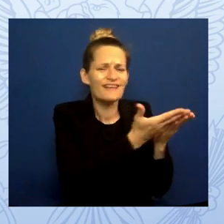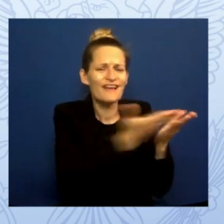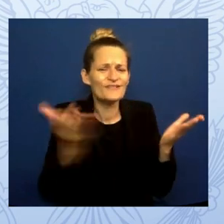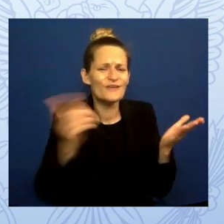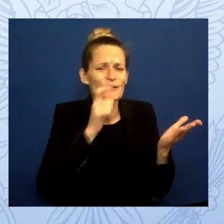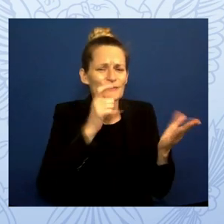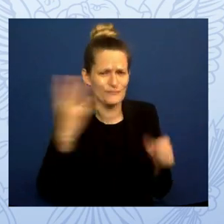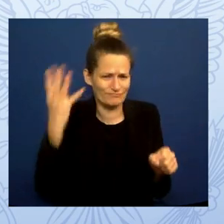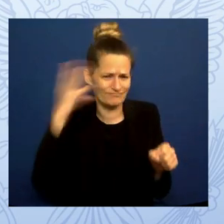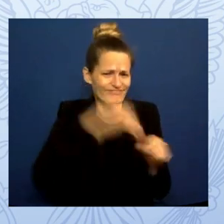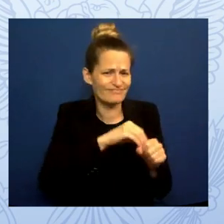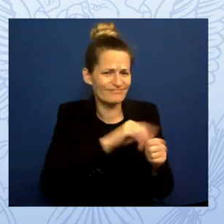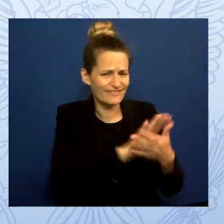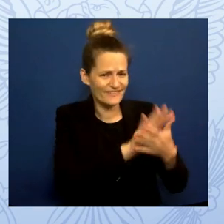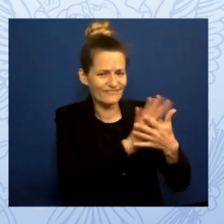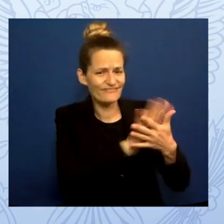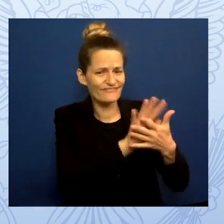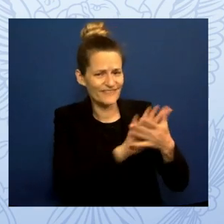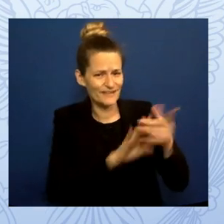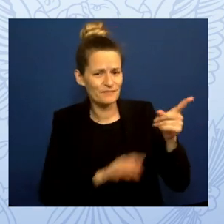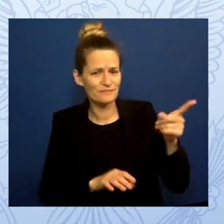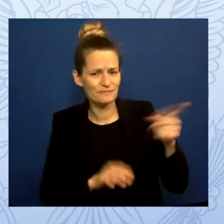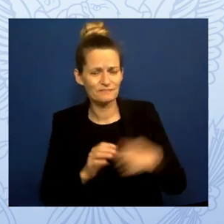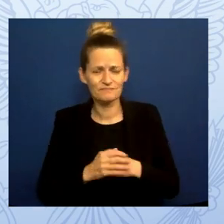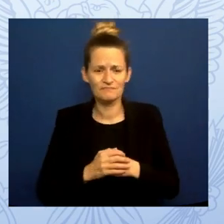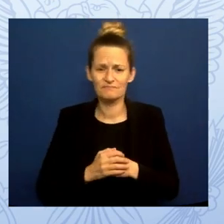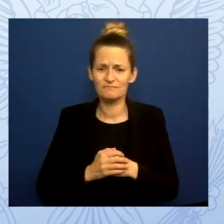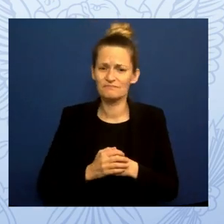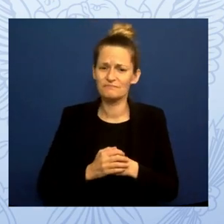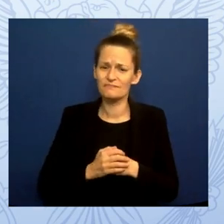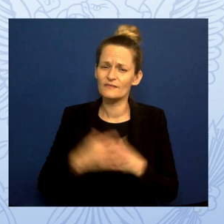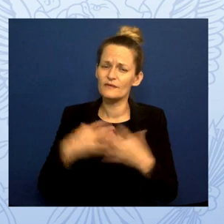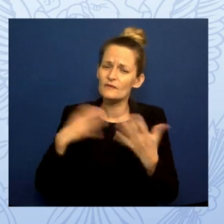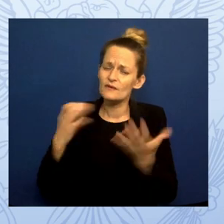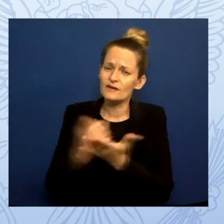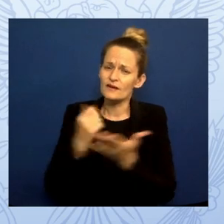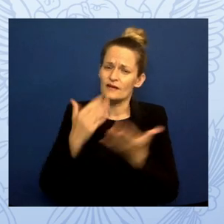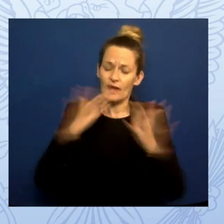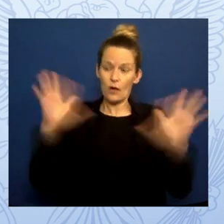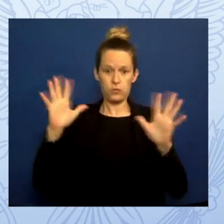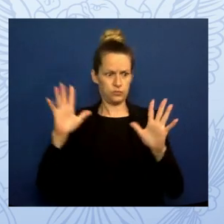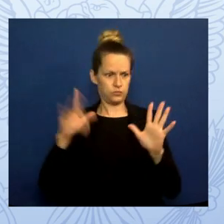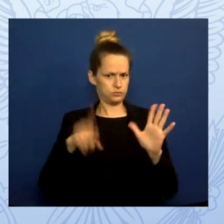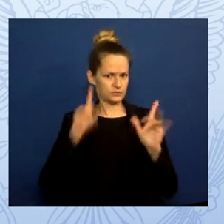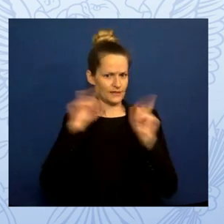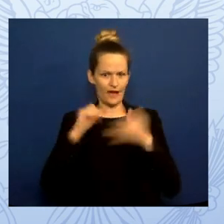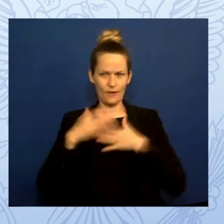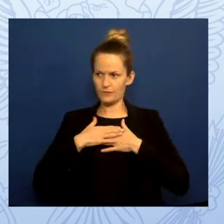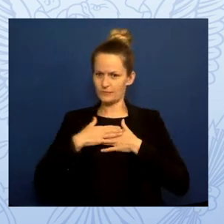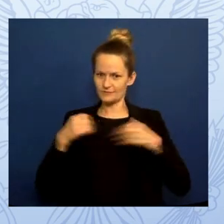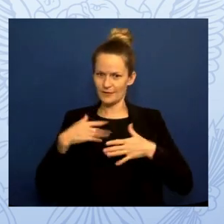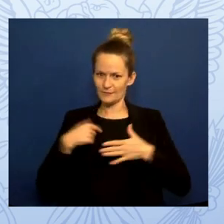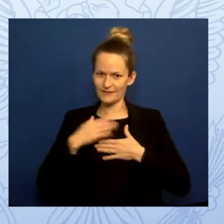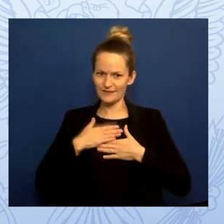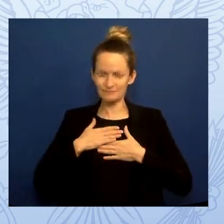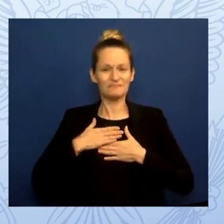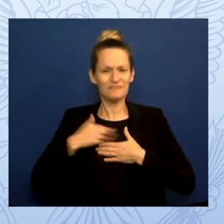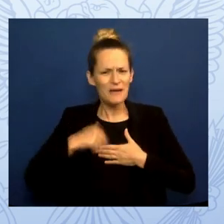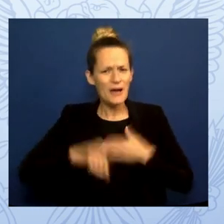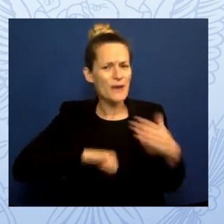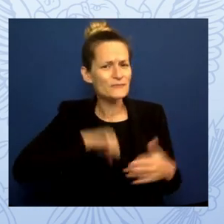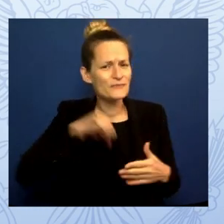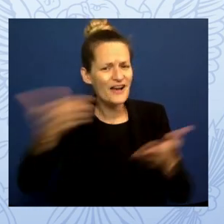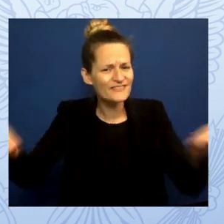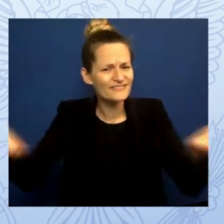So, thank you, and welcome, woo, woo. I'm proud to welcome you to the White House for this special screening